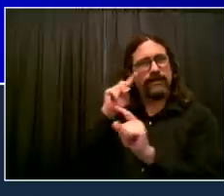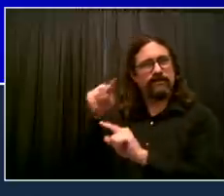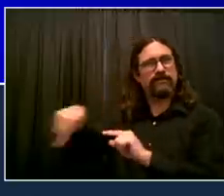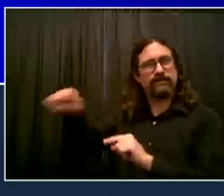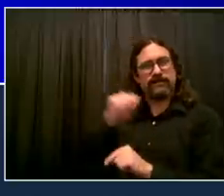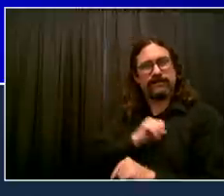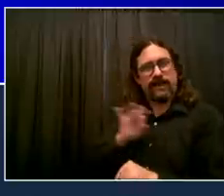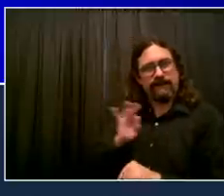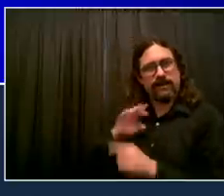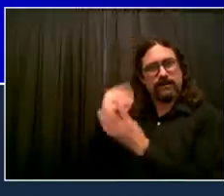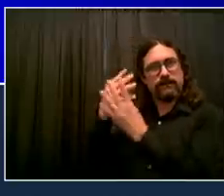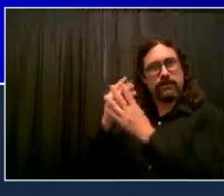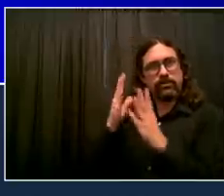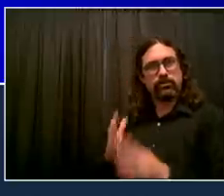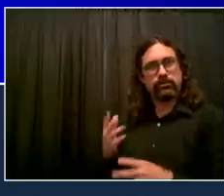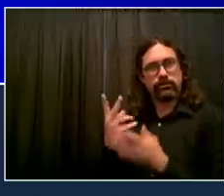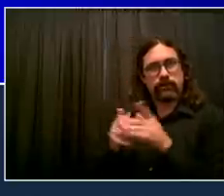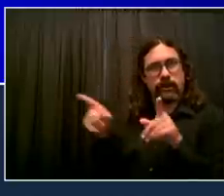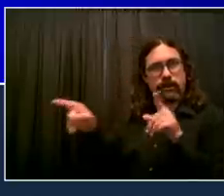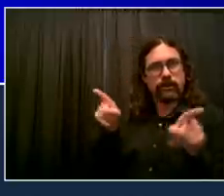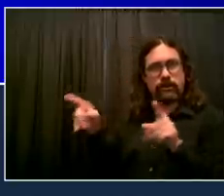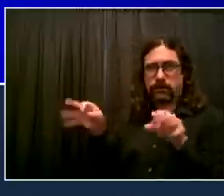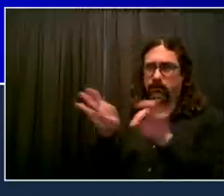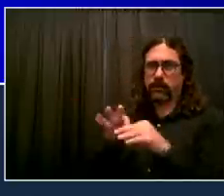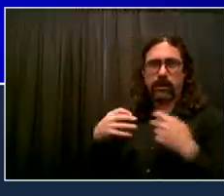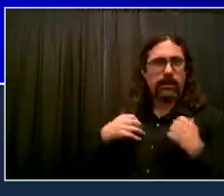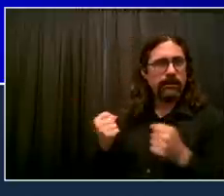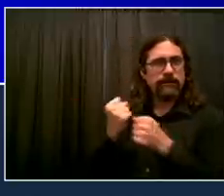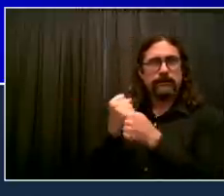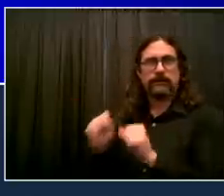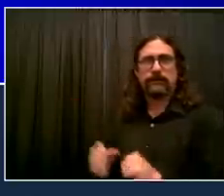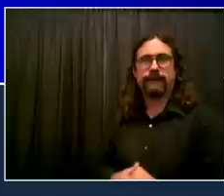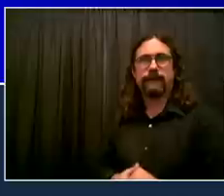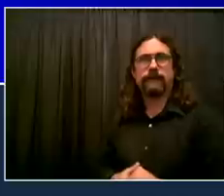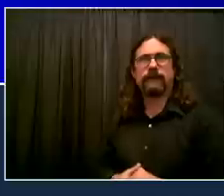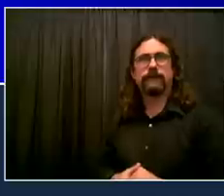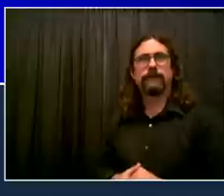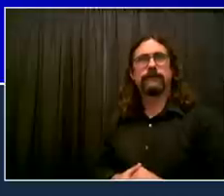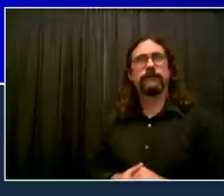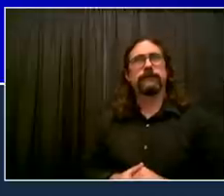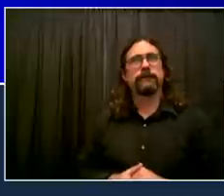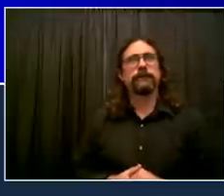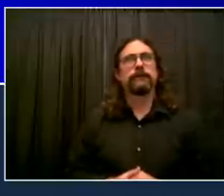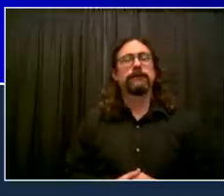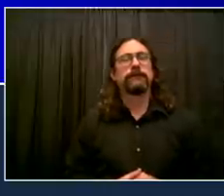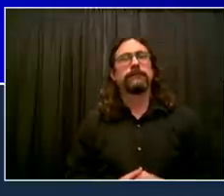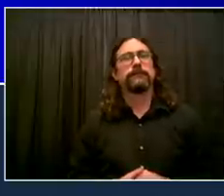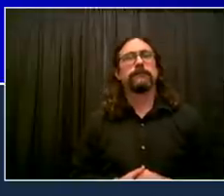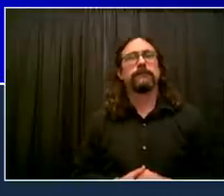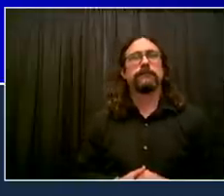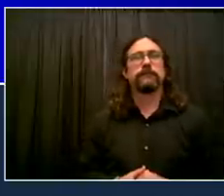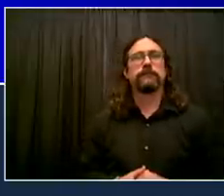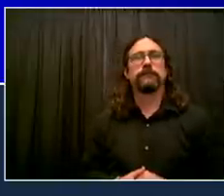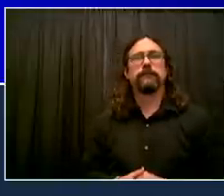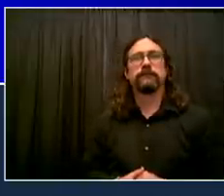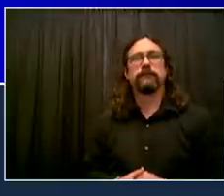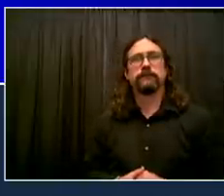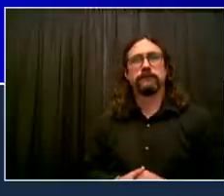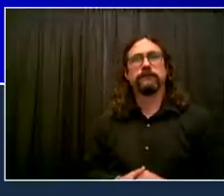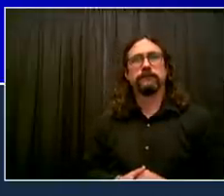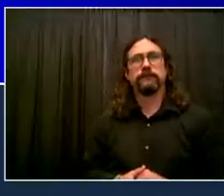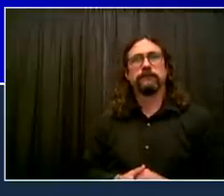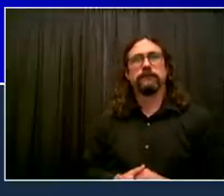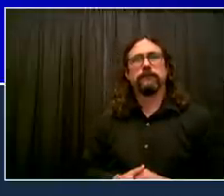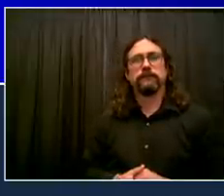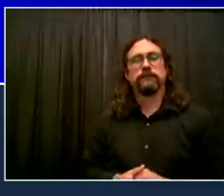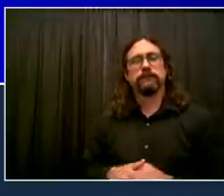officers present is going to help everyone. The goal is a humane justice system, a humane correctional system, doing everything